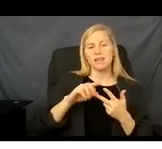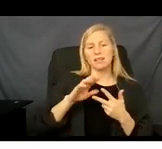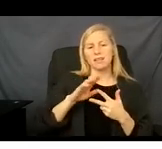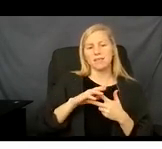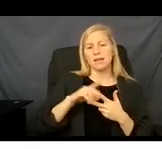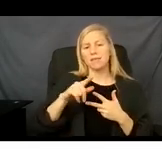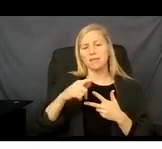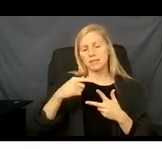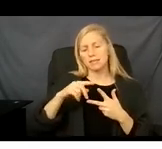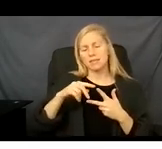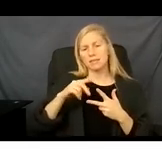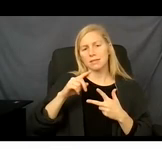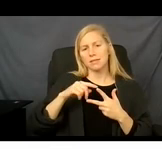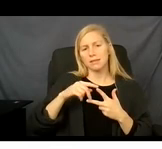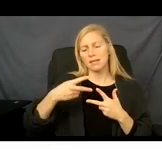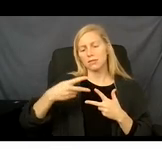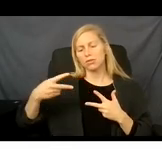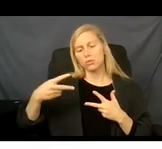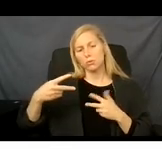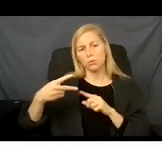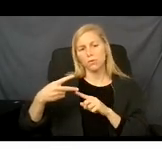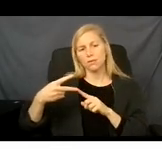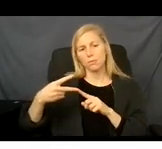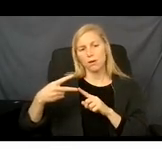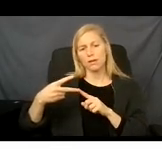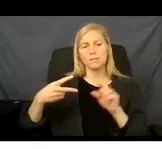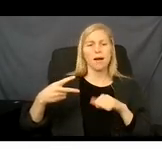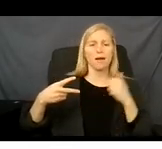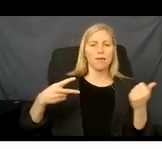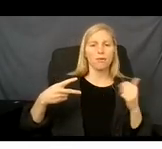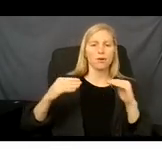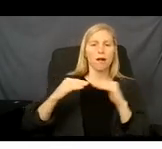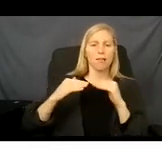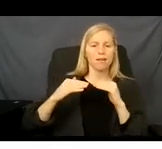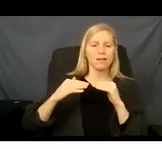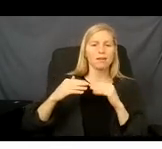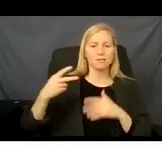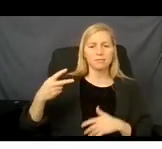-373-4701, extension 2015.